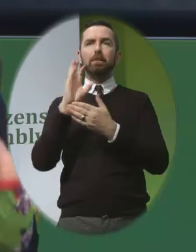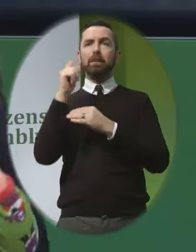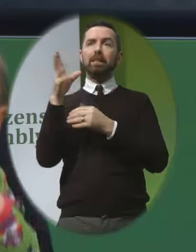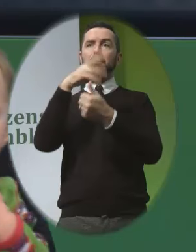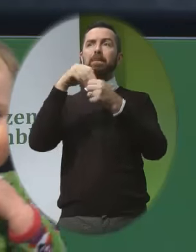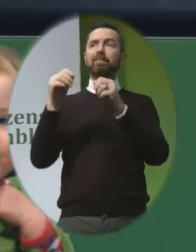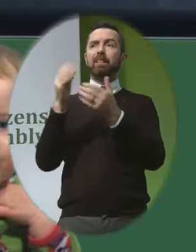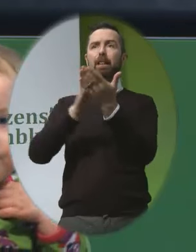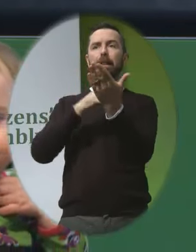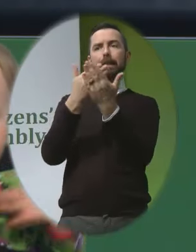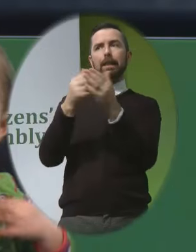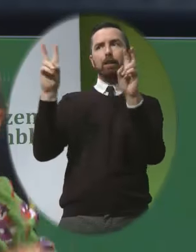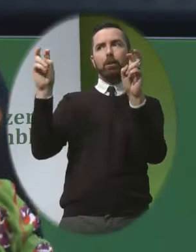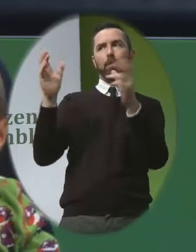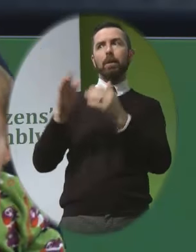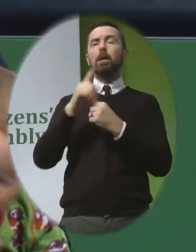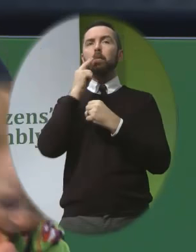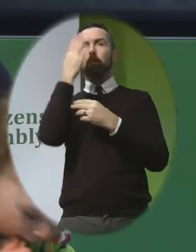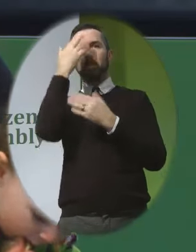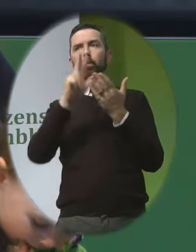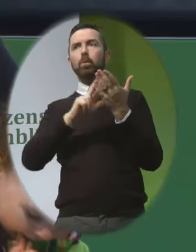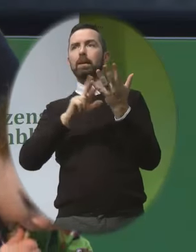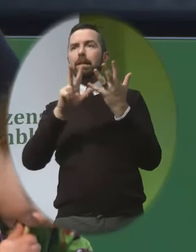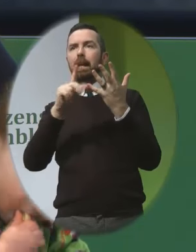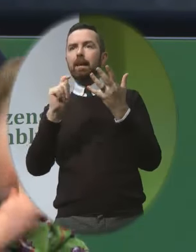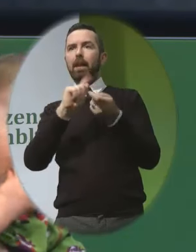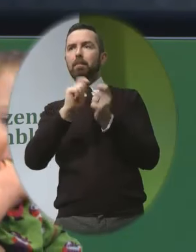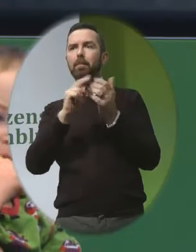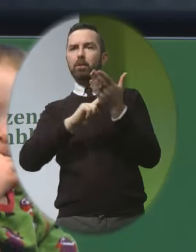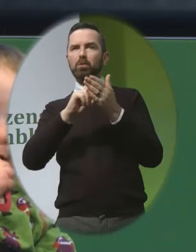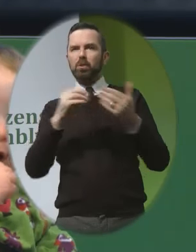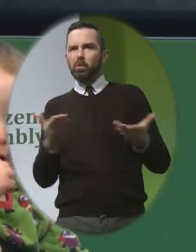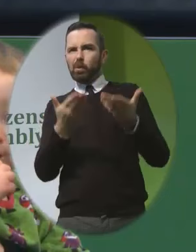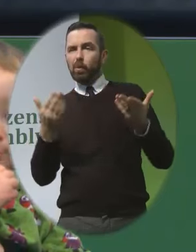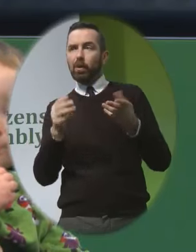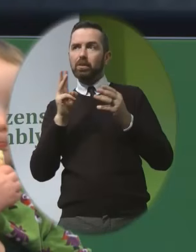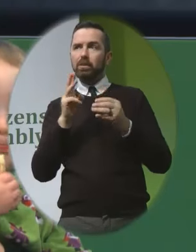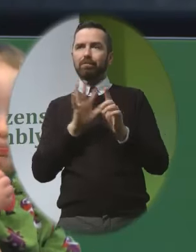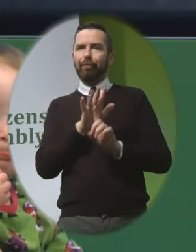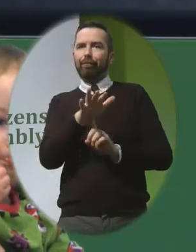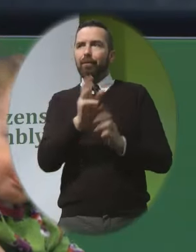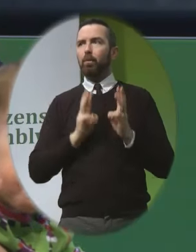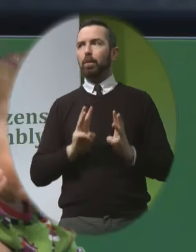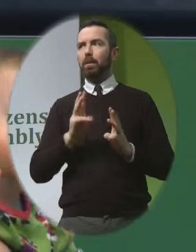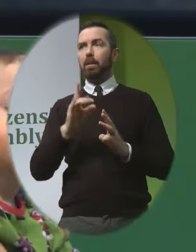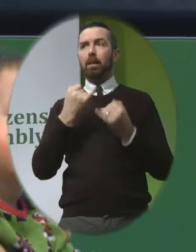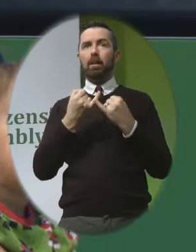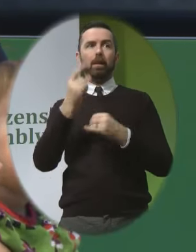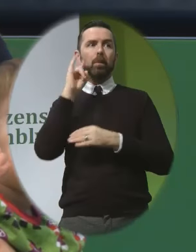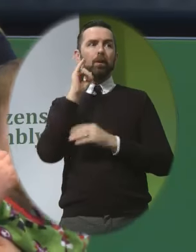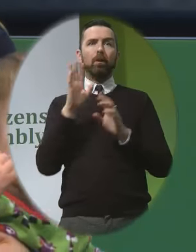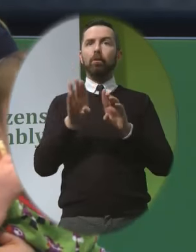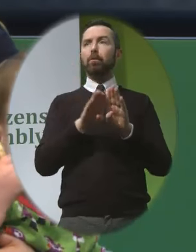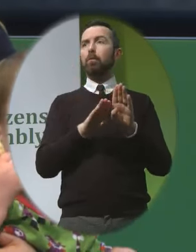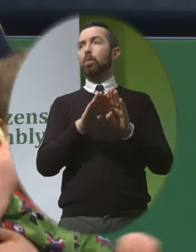What we do know is that the Eighth Amendment Is used to coerce women in labour and birth As we saw in the high course to the Mother A case And Ms B, which was quite